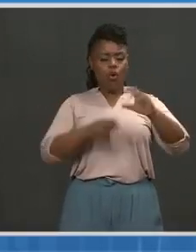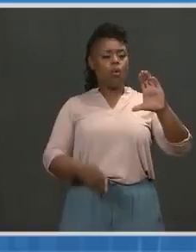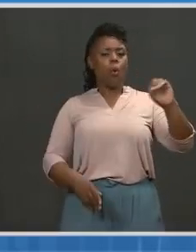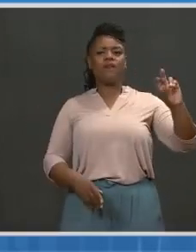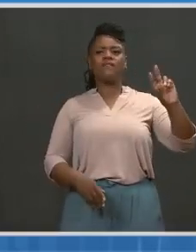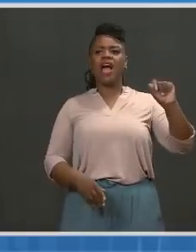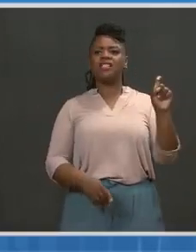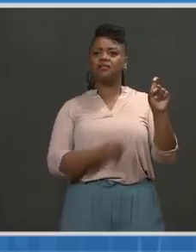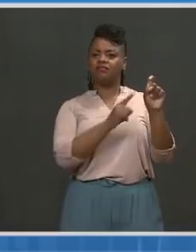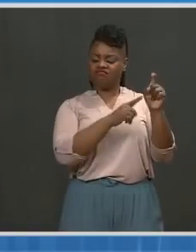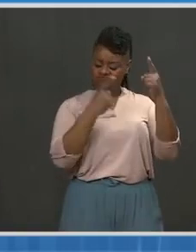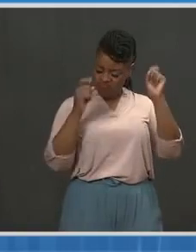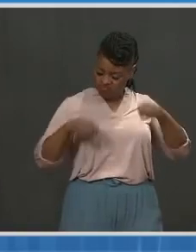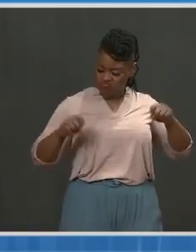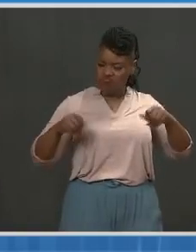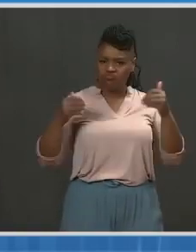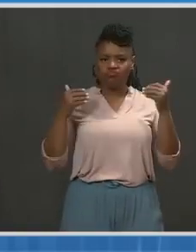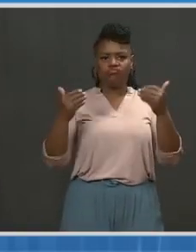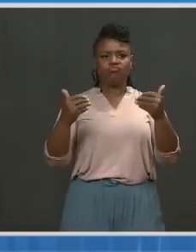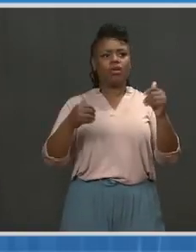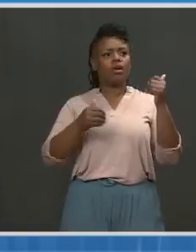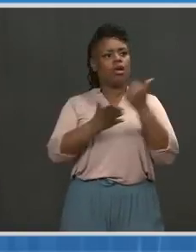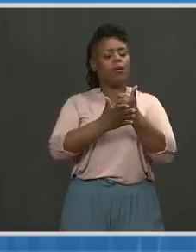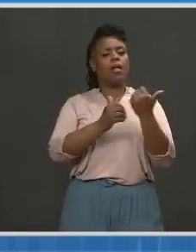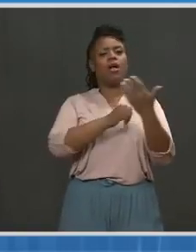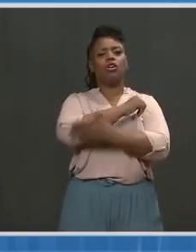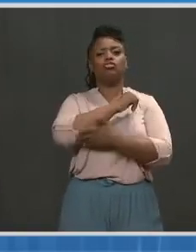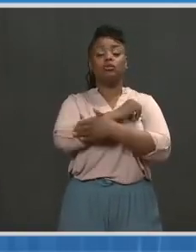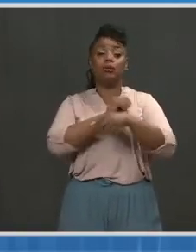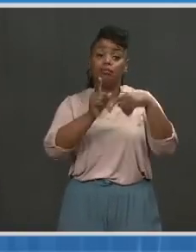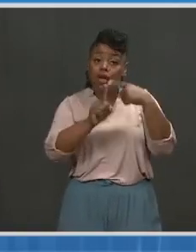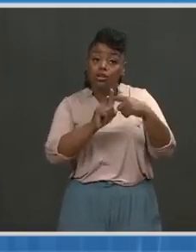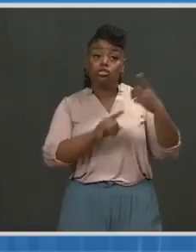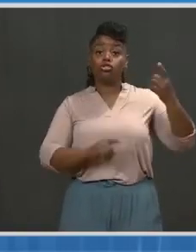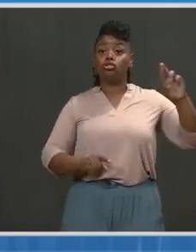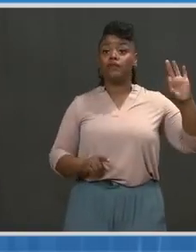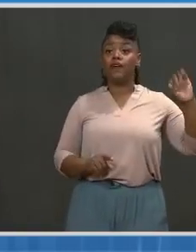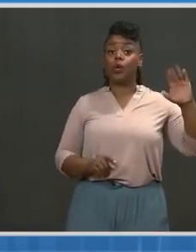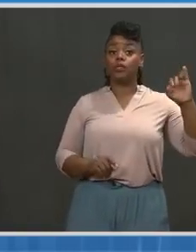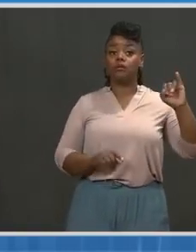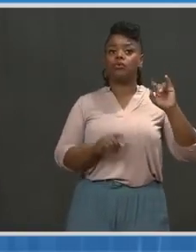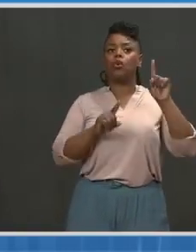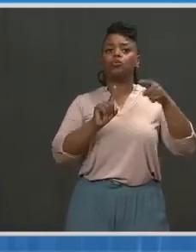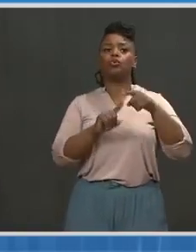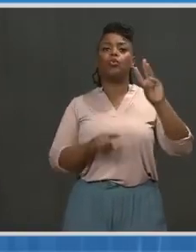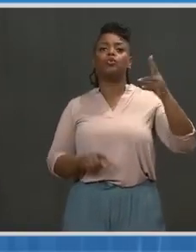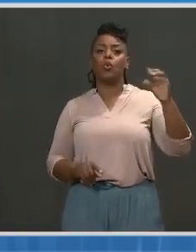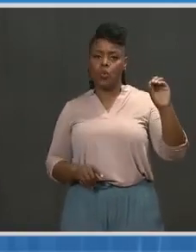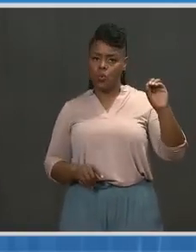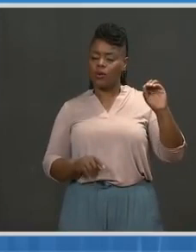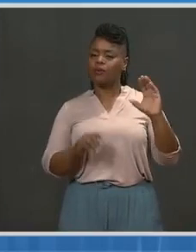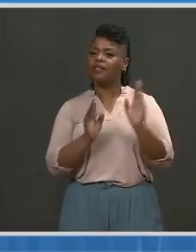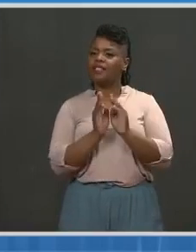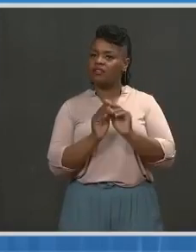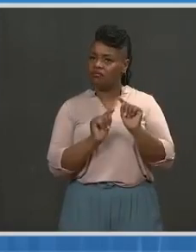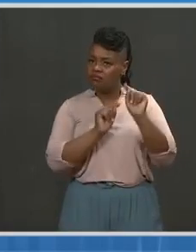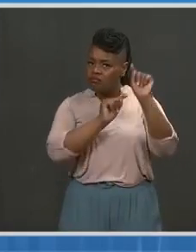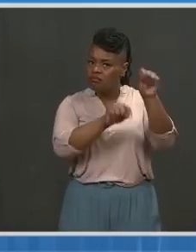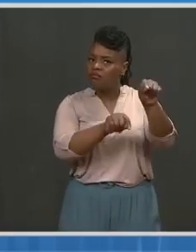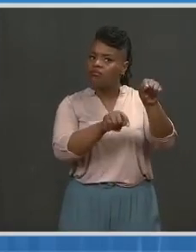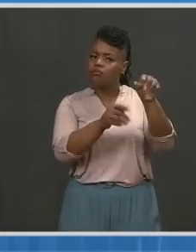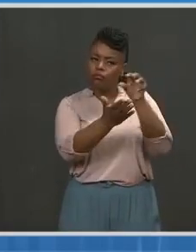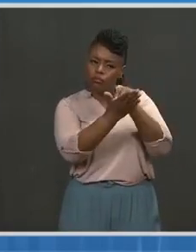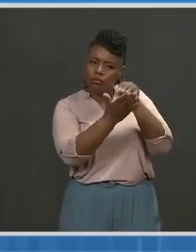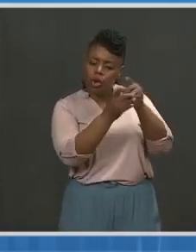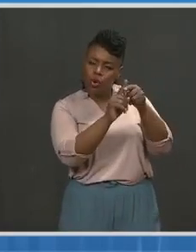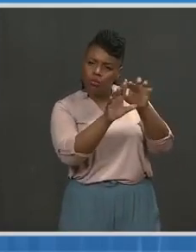Dr. Fauci, on the first day attending the World Health Organization's meeting, our recent announcement